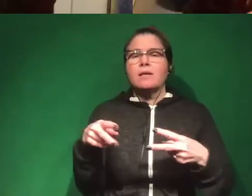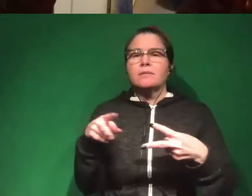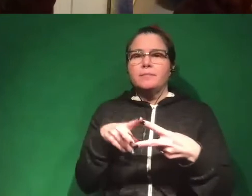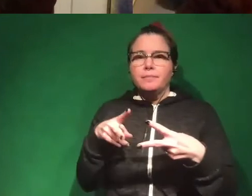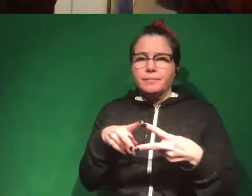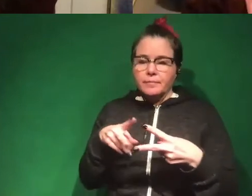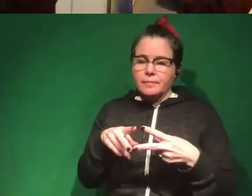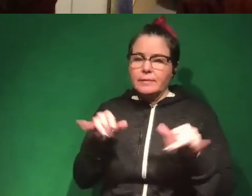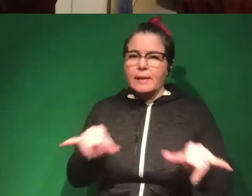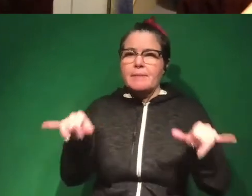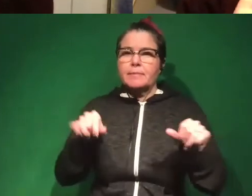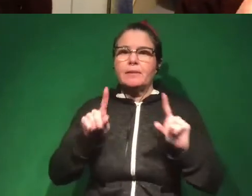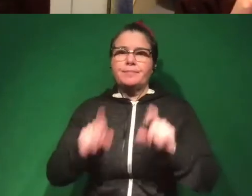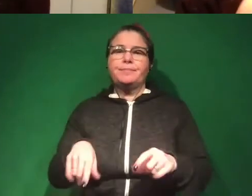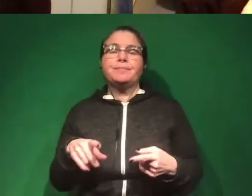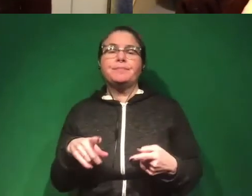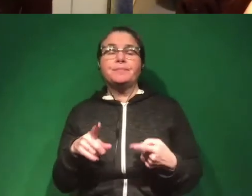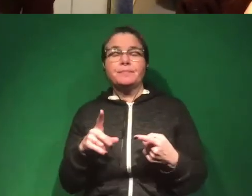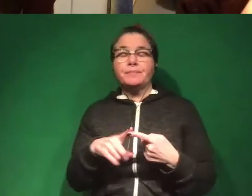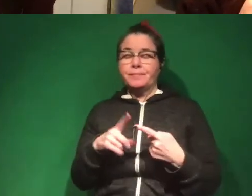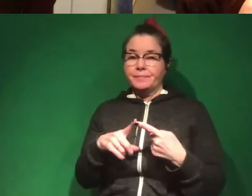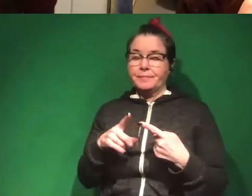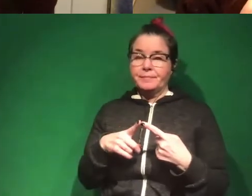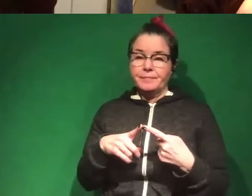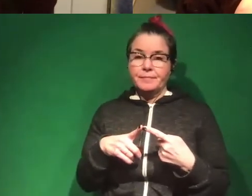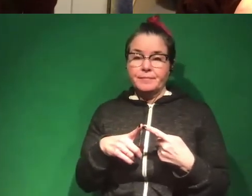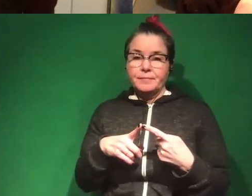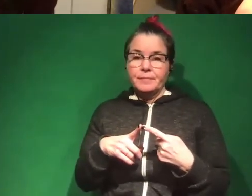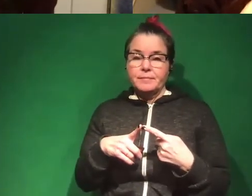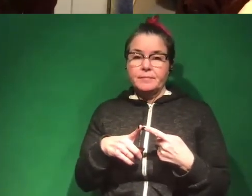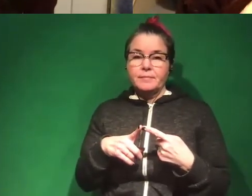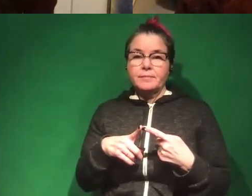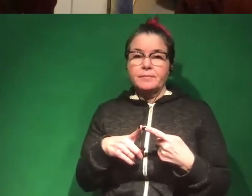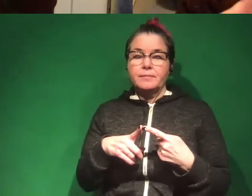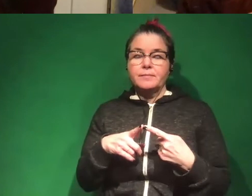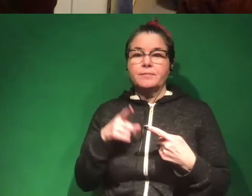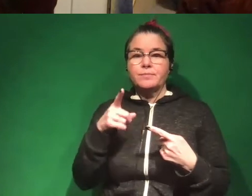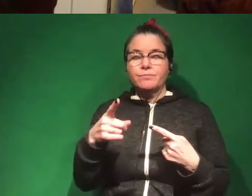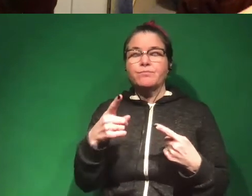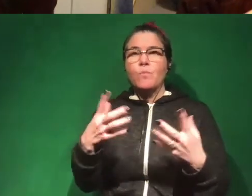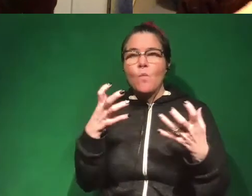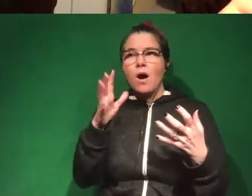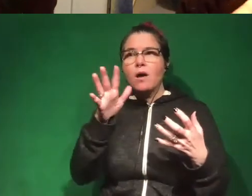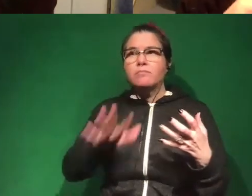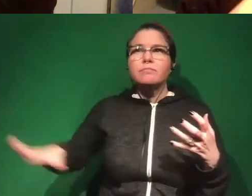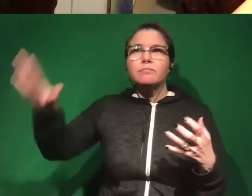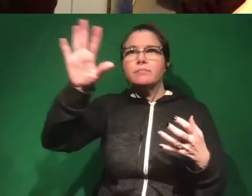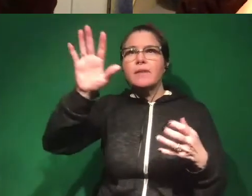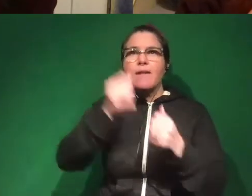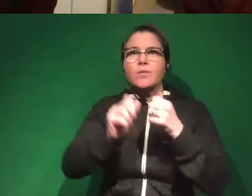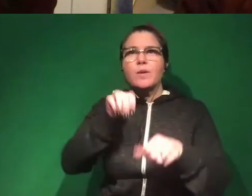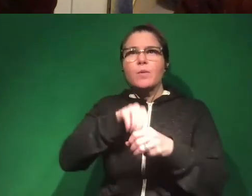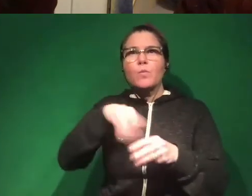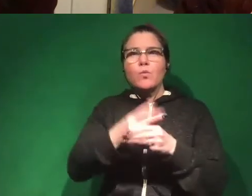the same two questions at the end. Okay. The first question is, uh, what do you wish that everybody in the world knew about